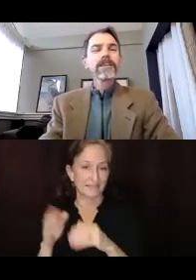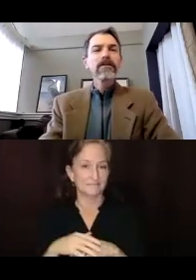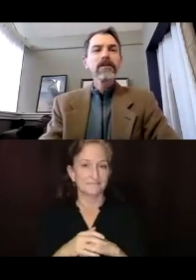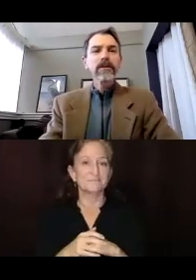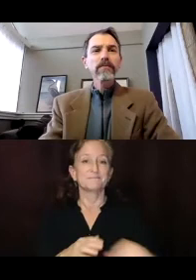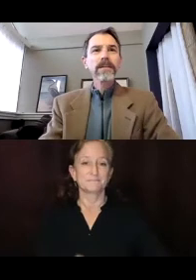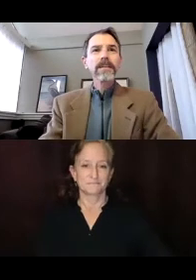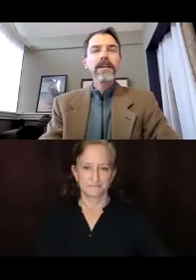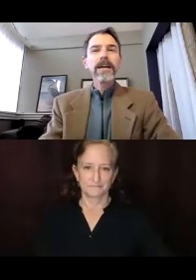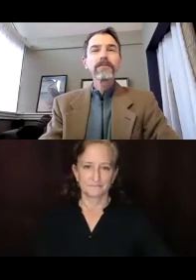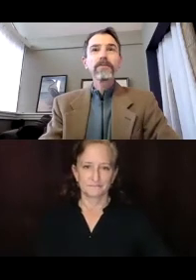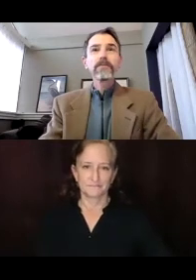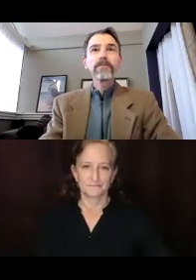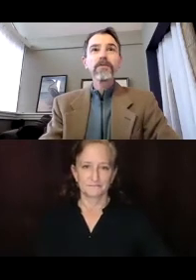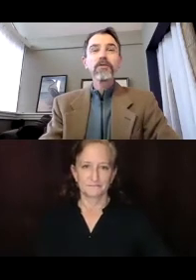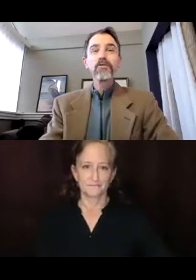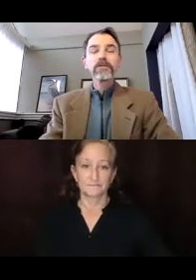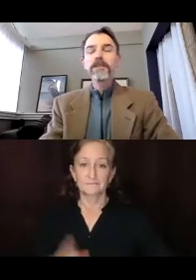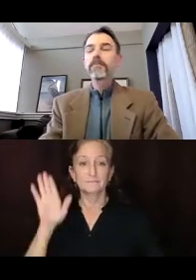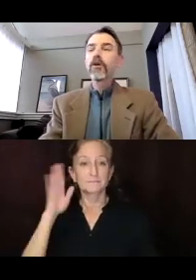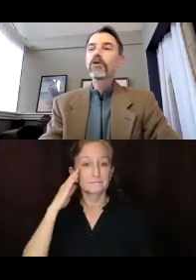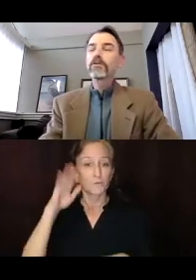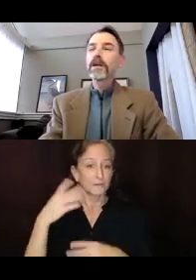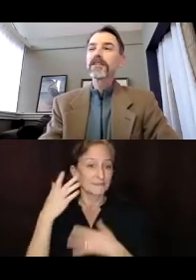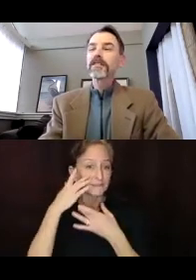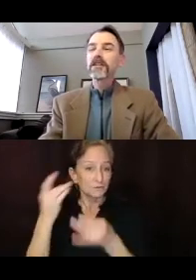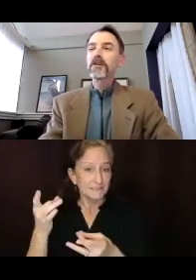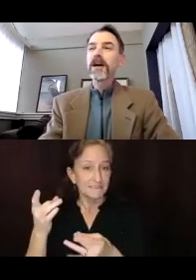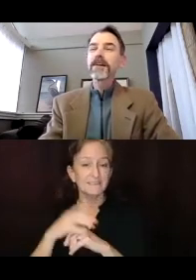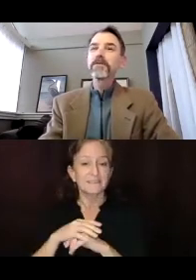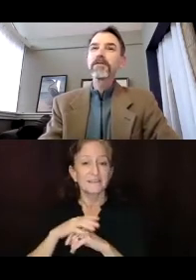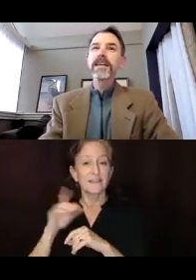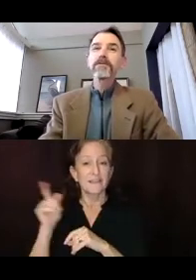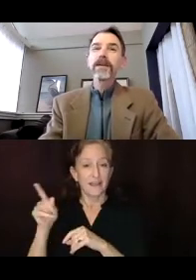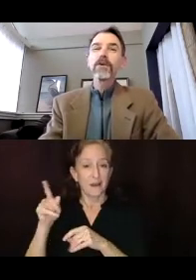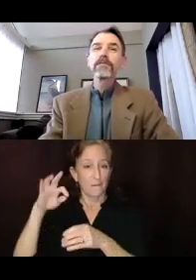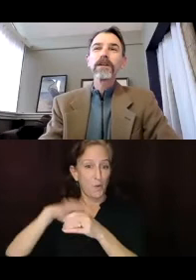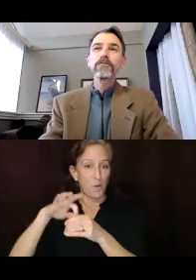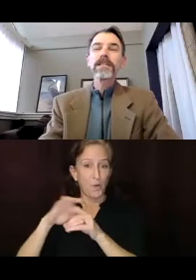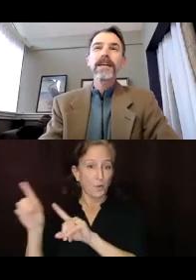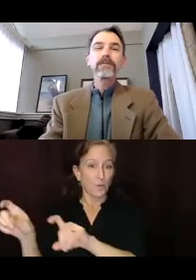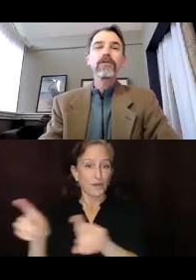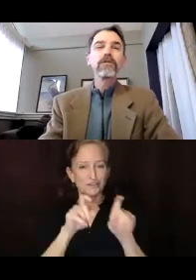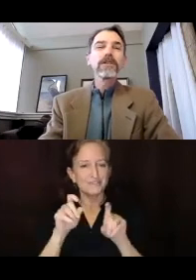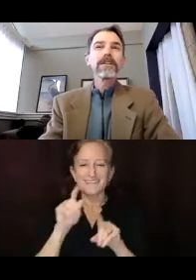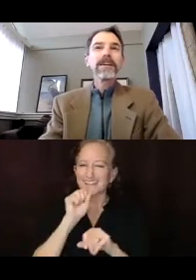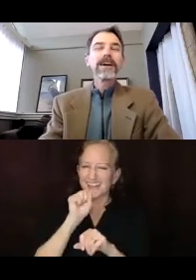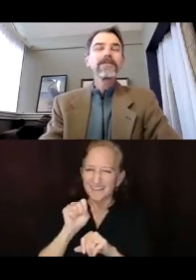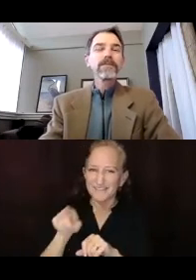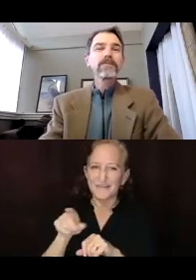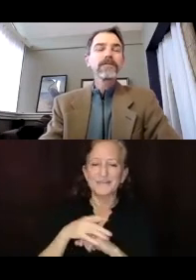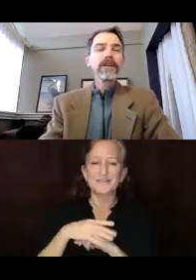Aaron. It's interesting because the poll questions, you know, I love those. at one point we did ask a poll